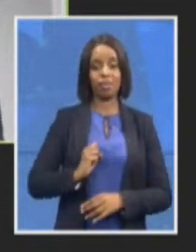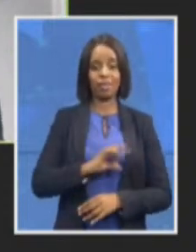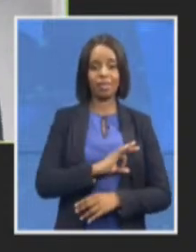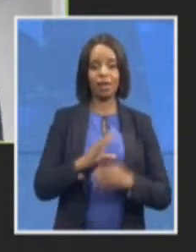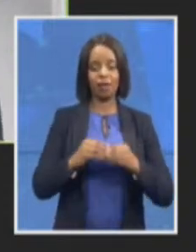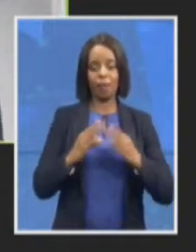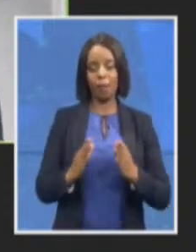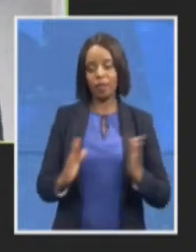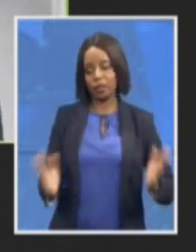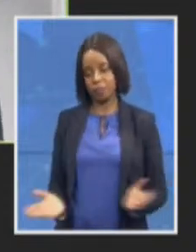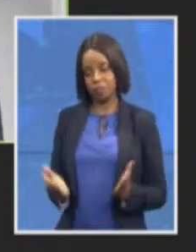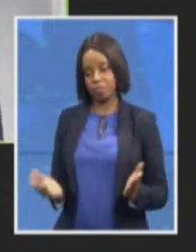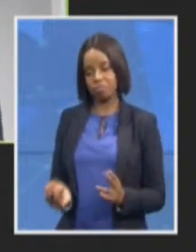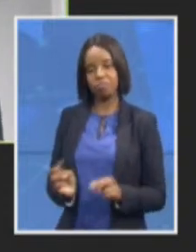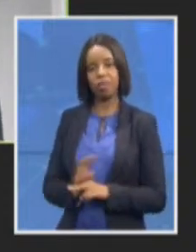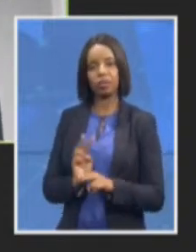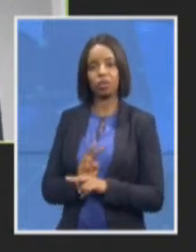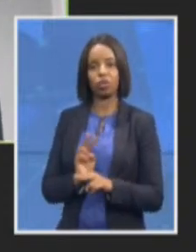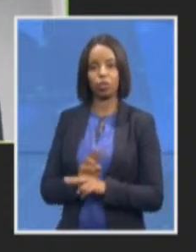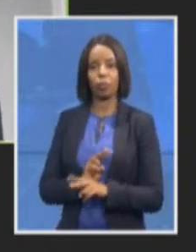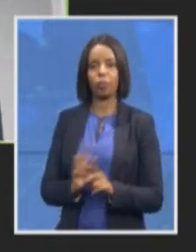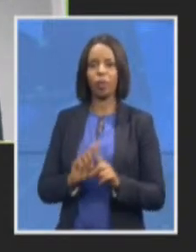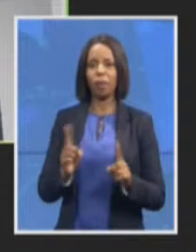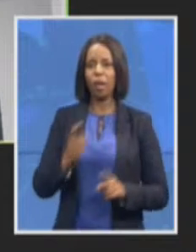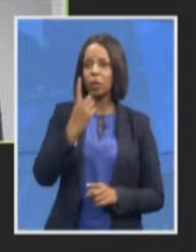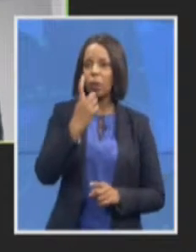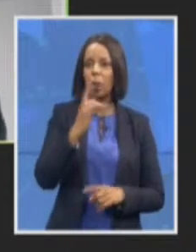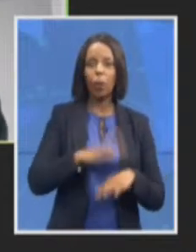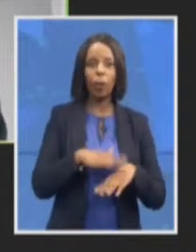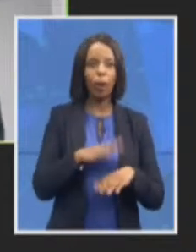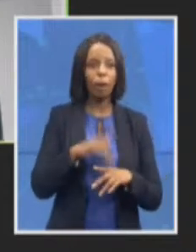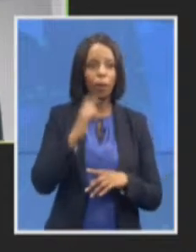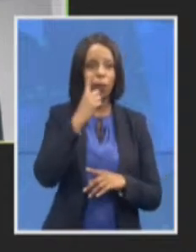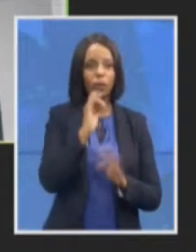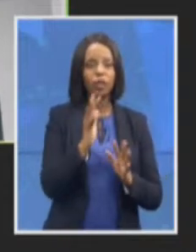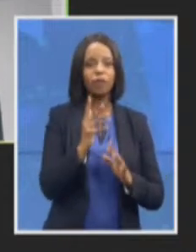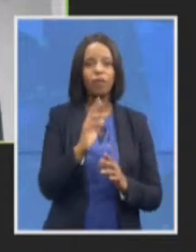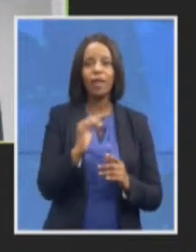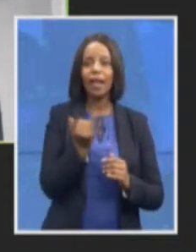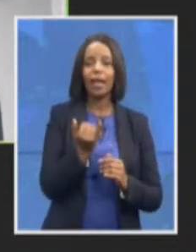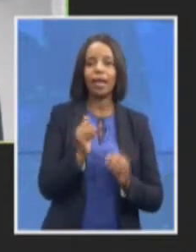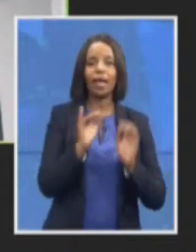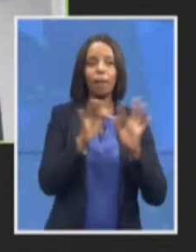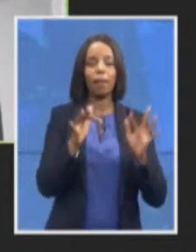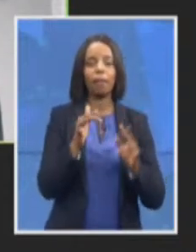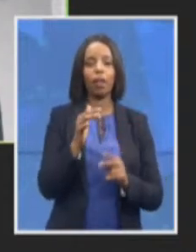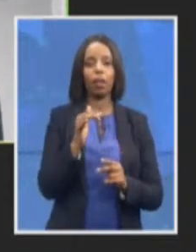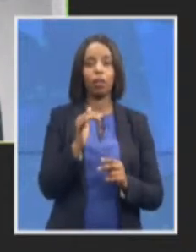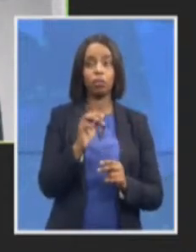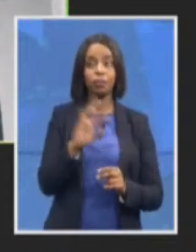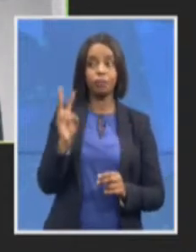by one colleague dealing to the whistleblower and PPA but I'll deal with that as we proceed with this engagement